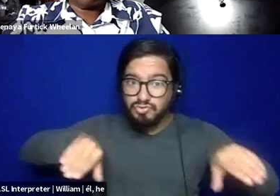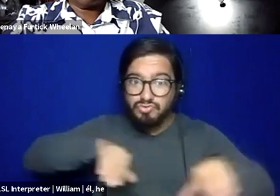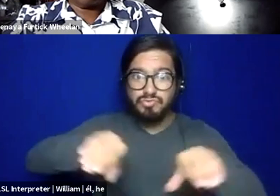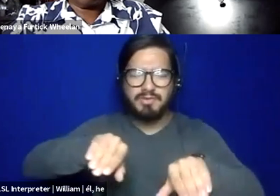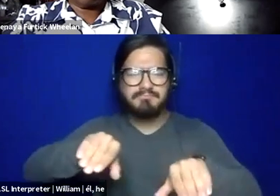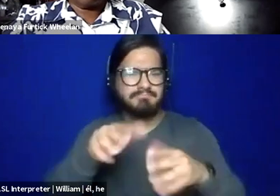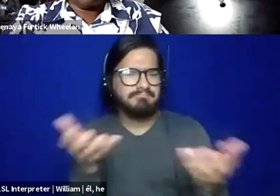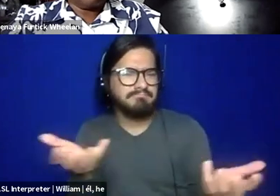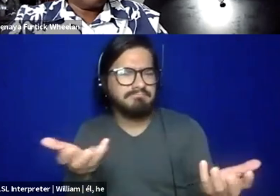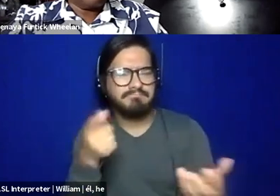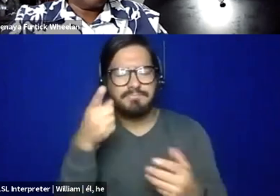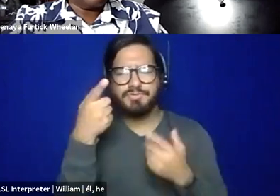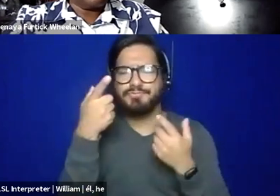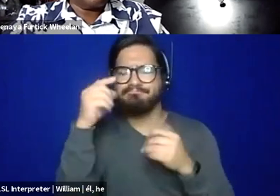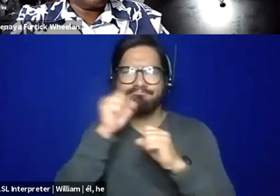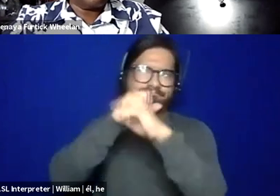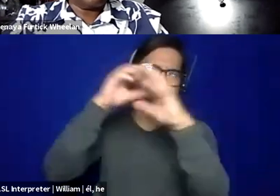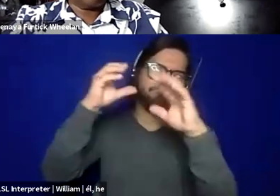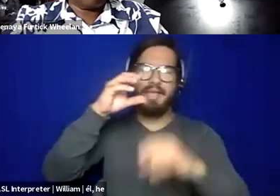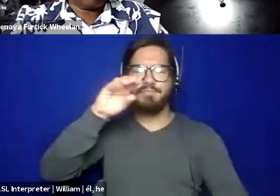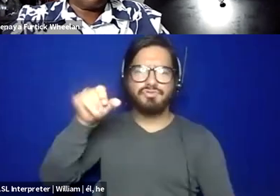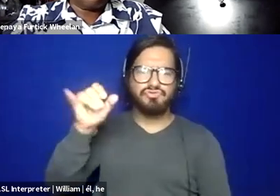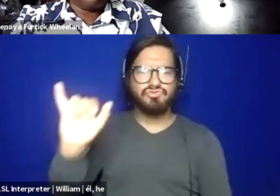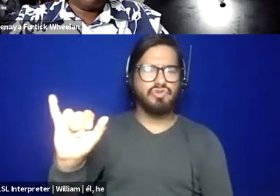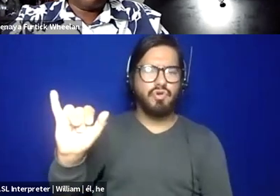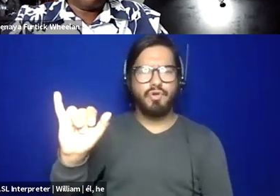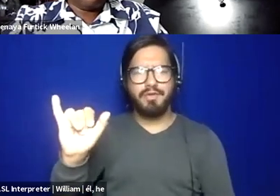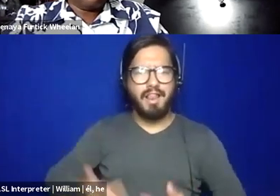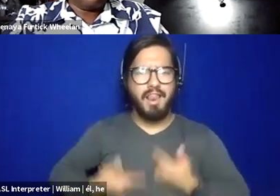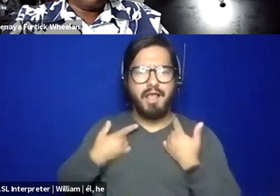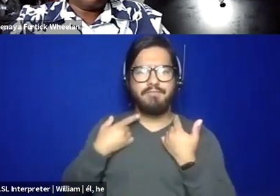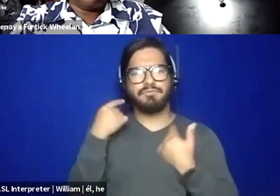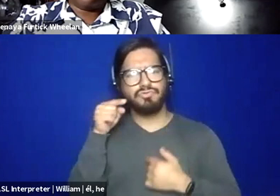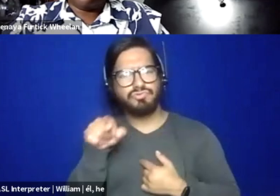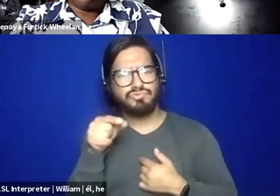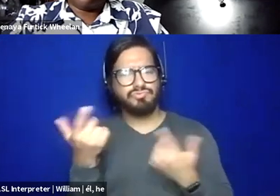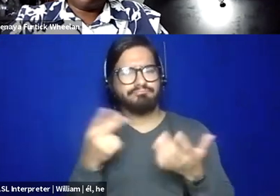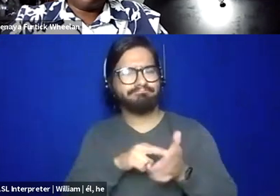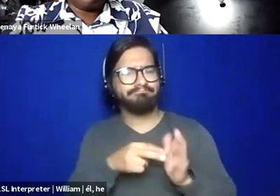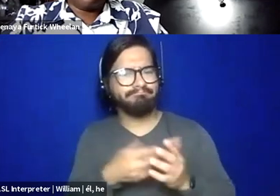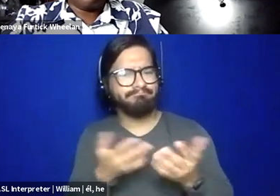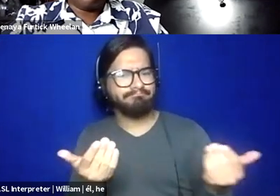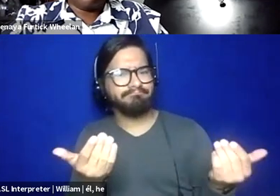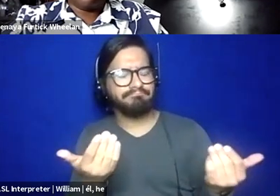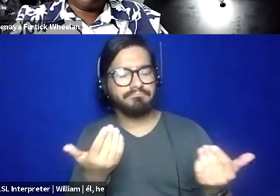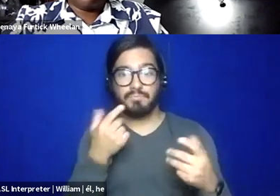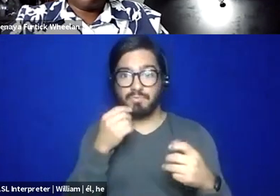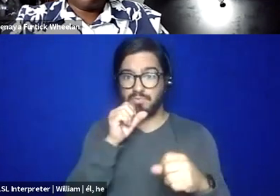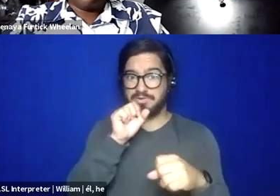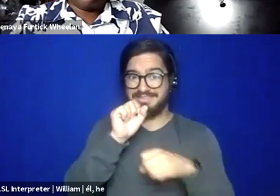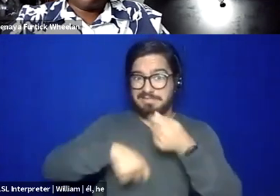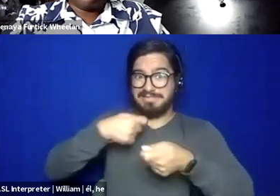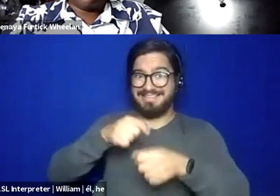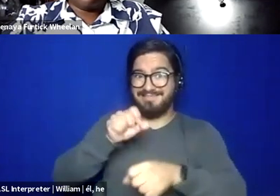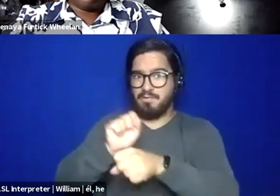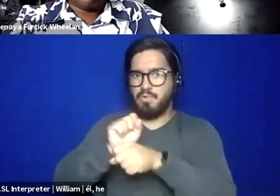was joy like for you in the past and try to go back to that, but, um, definitely, uh, work 24 seven in recovery from that.